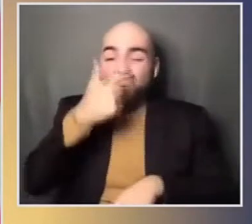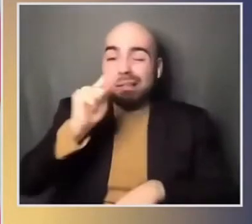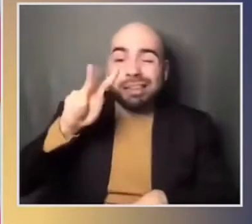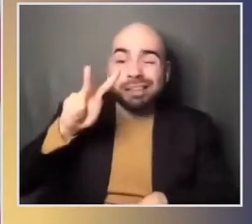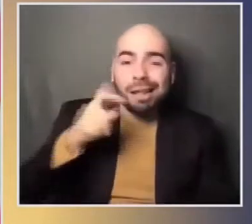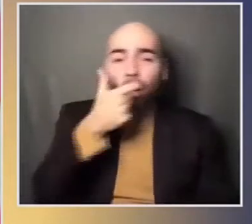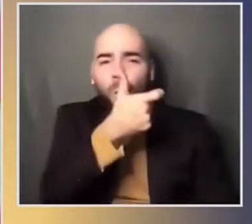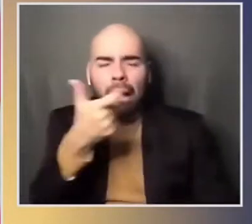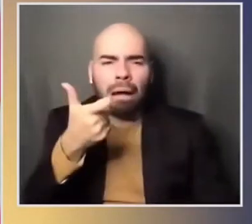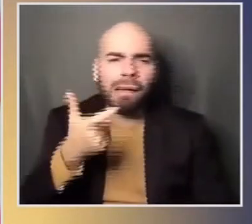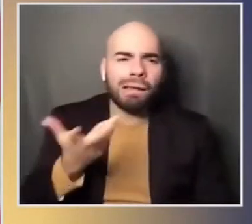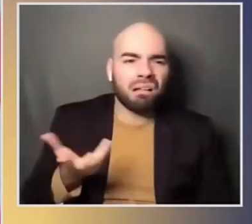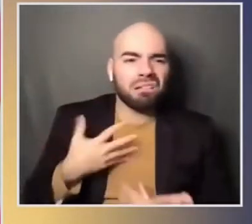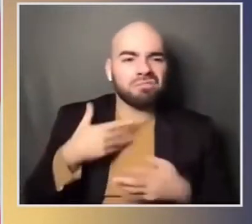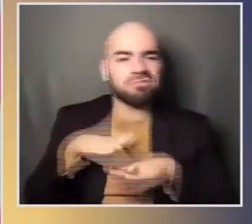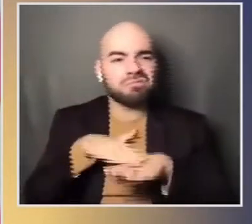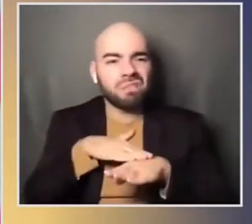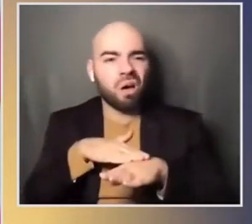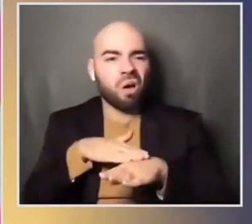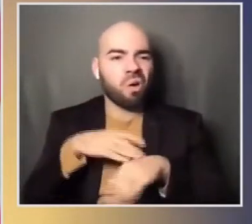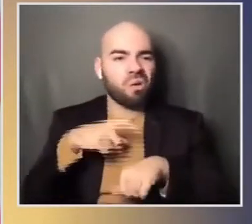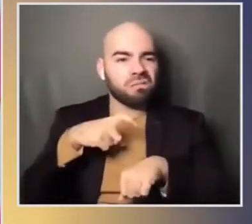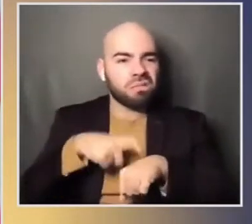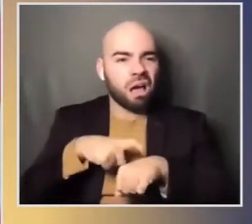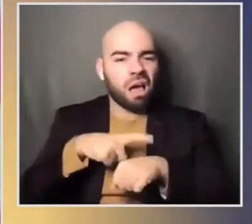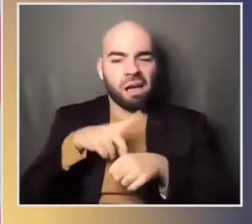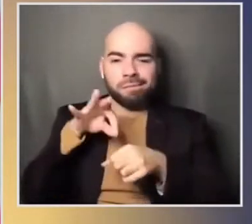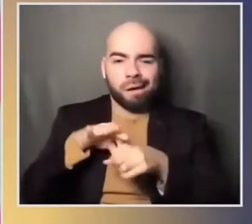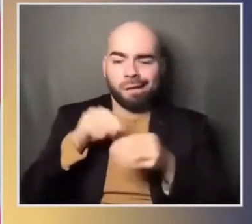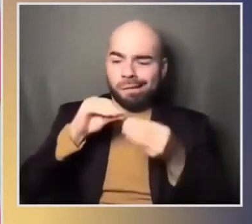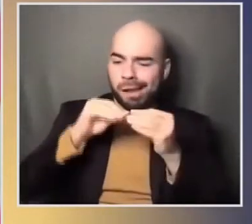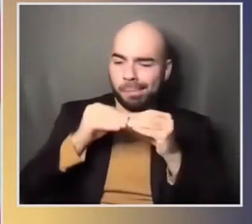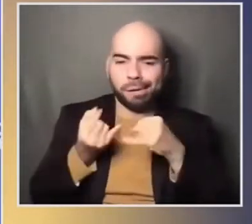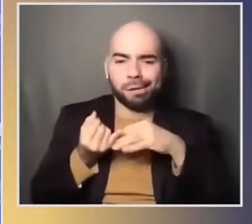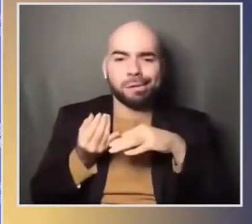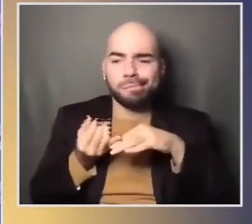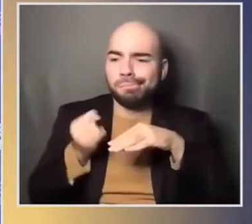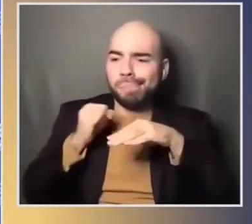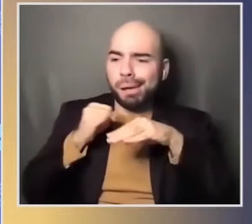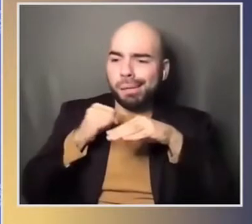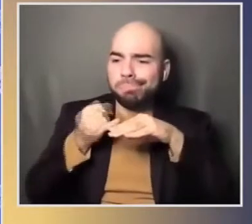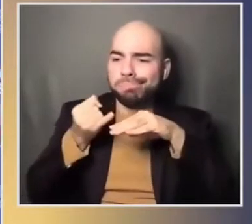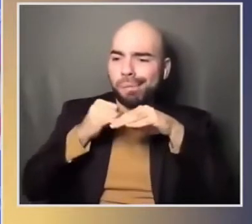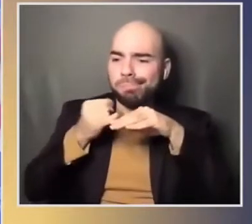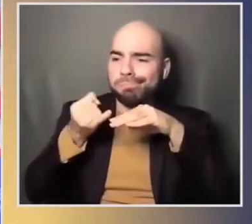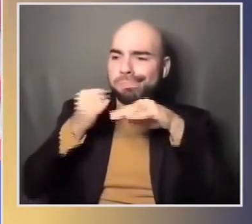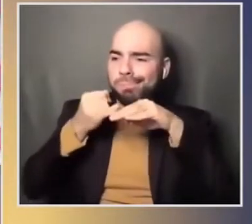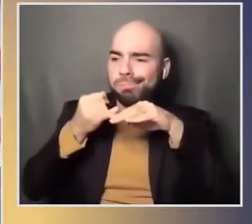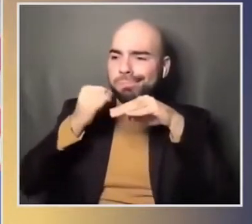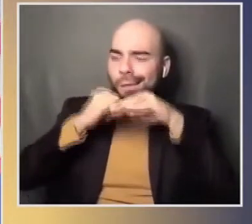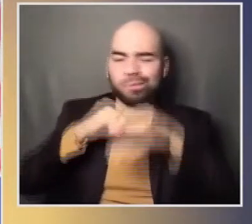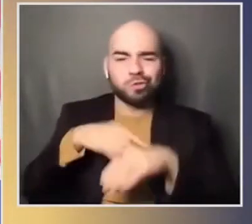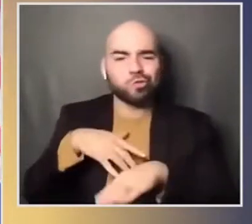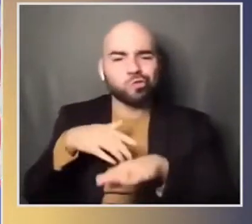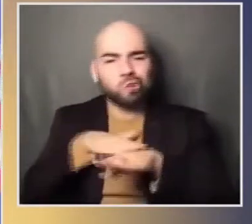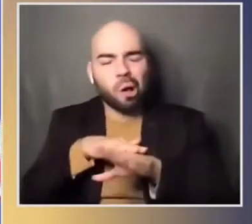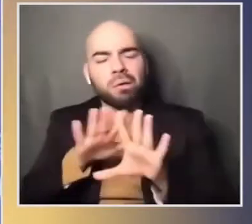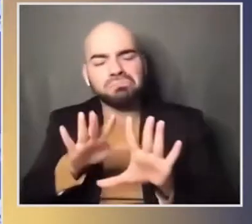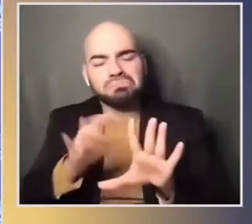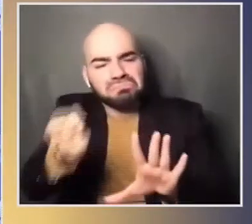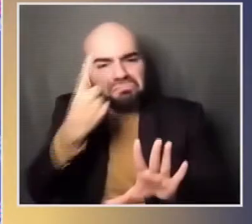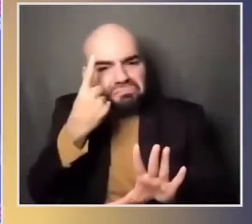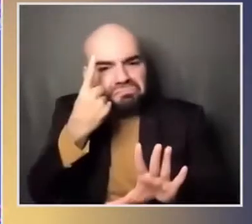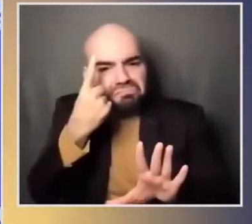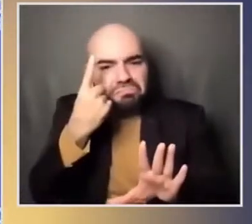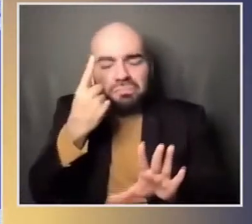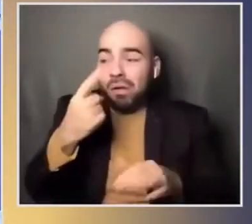from washington with a democrat in the white house could it be payback time for russia's alleged intervention